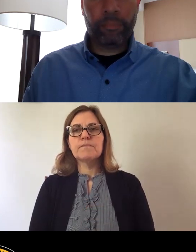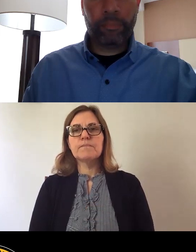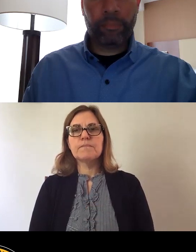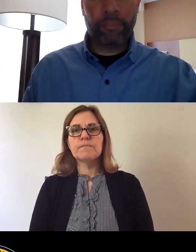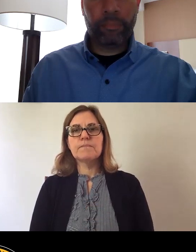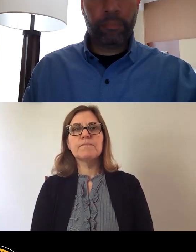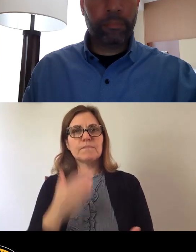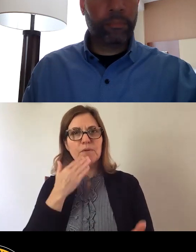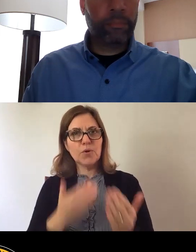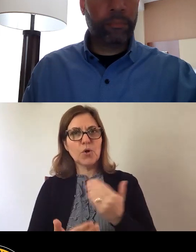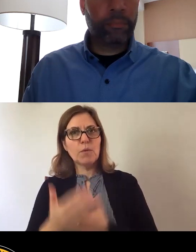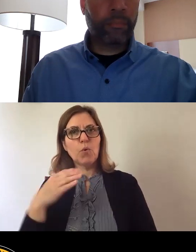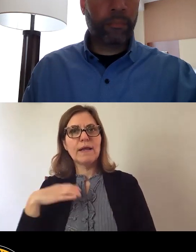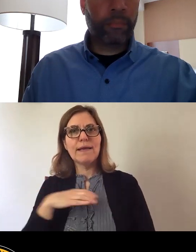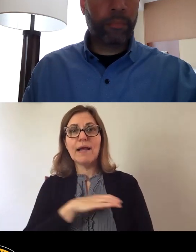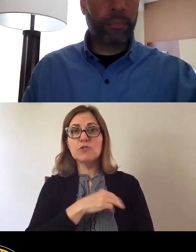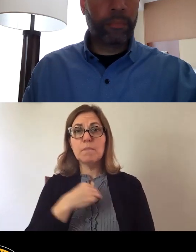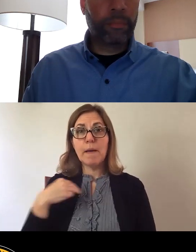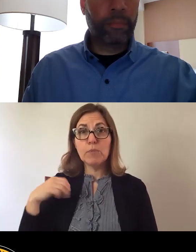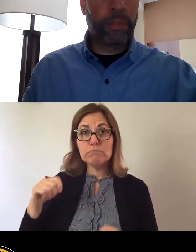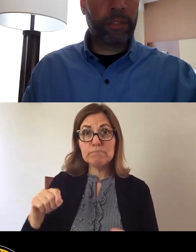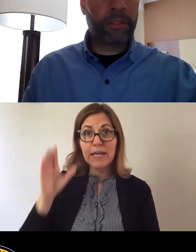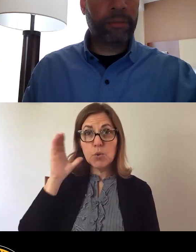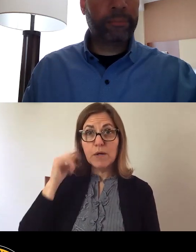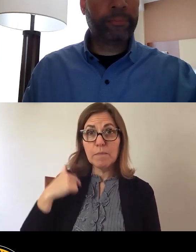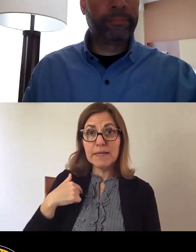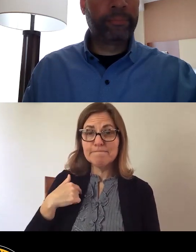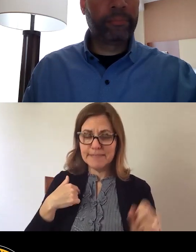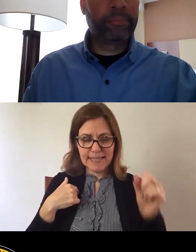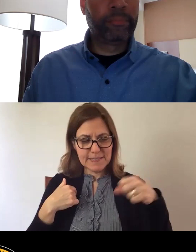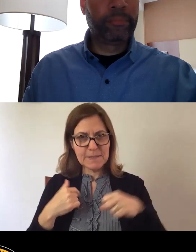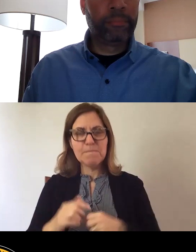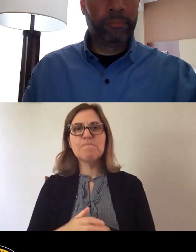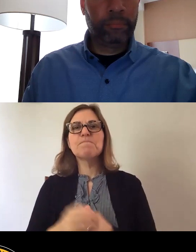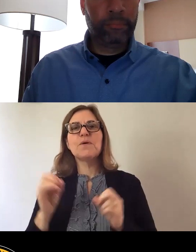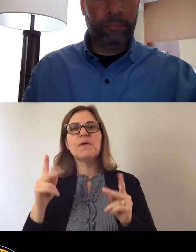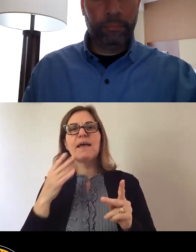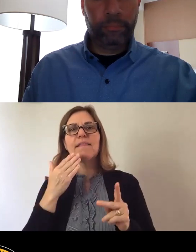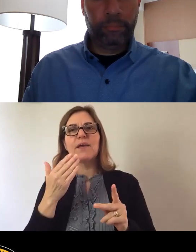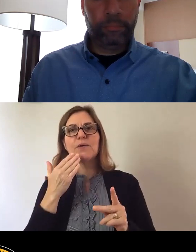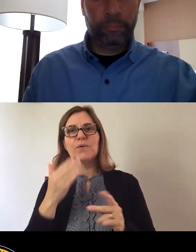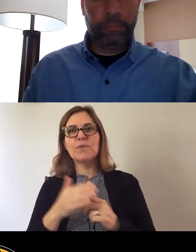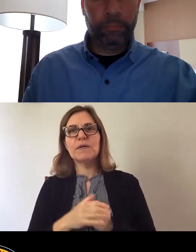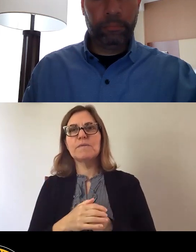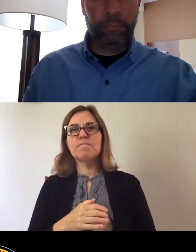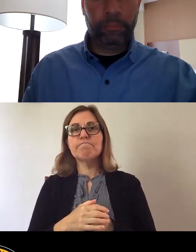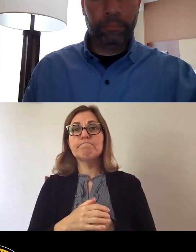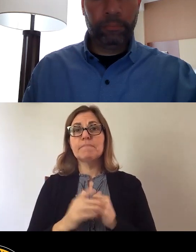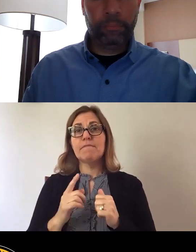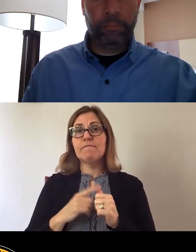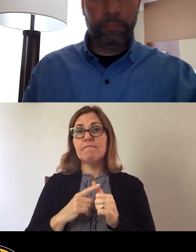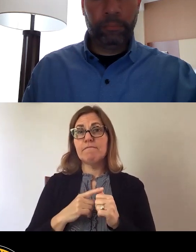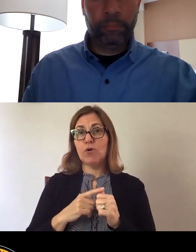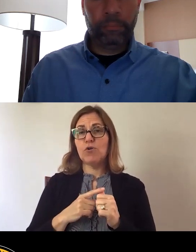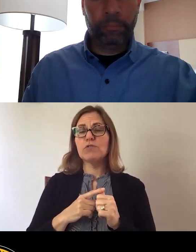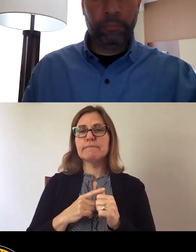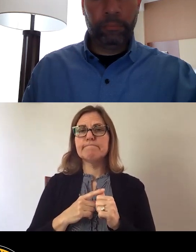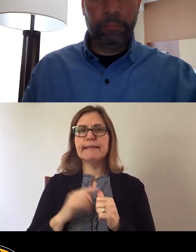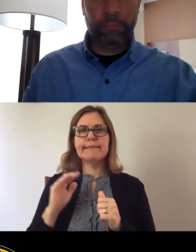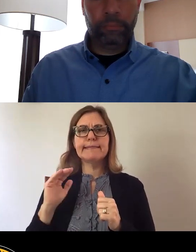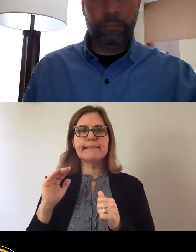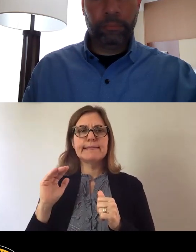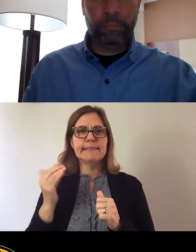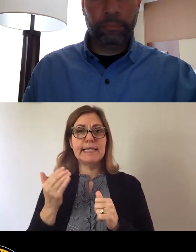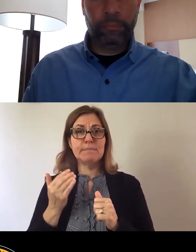Good morning council members can you hear me? Yes. Okay thank you. Let me first off it seems like the last primary